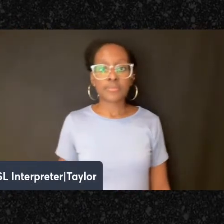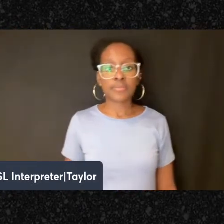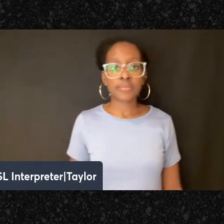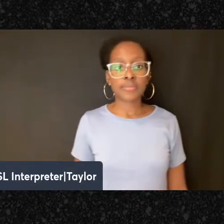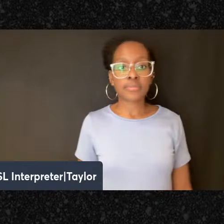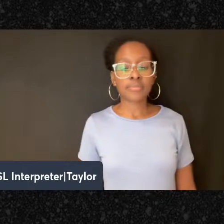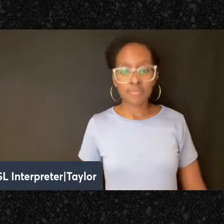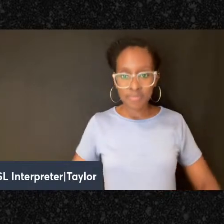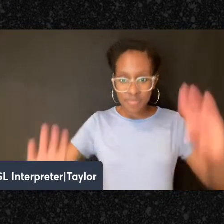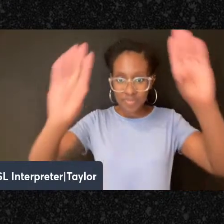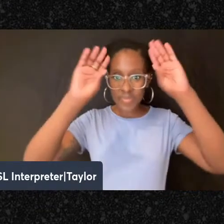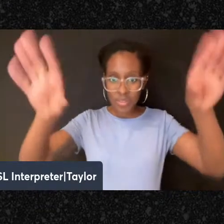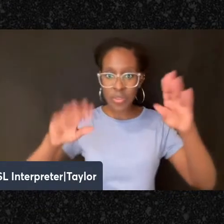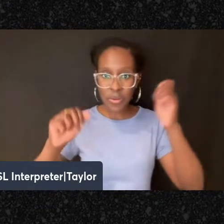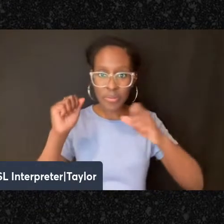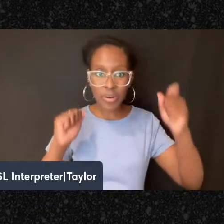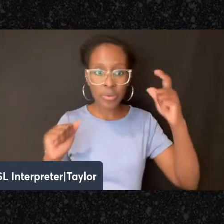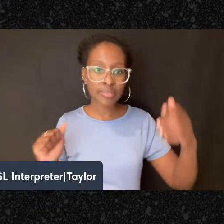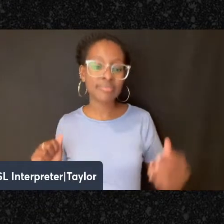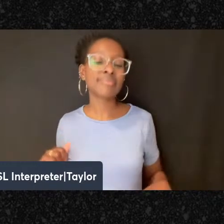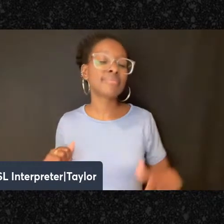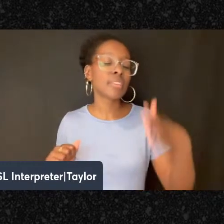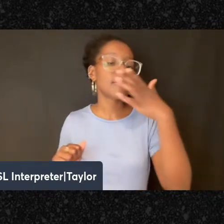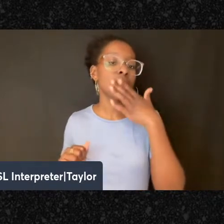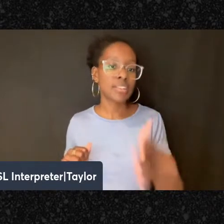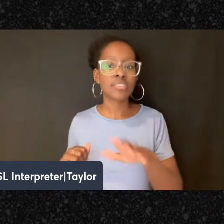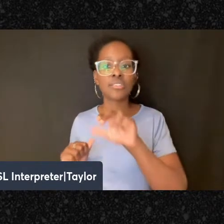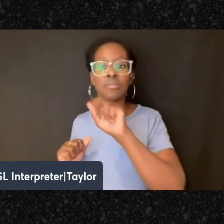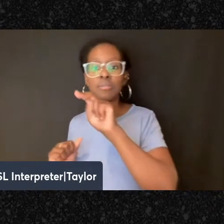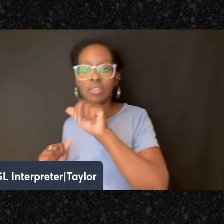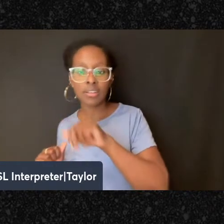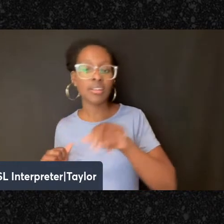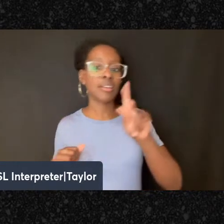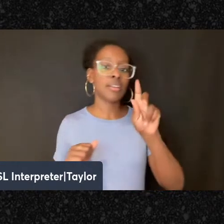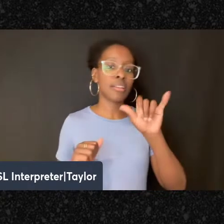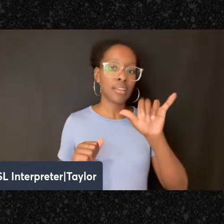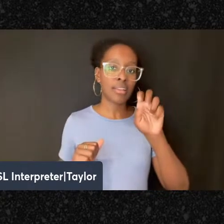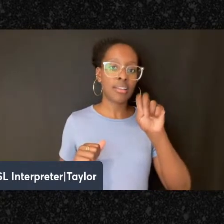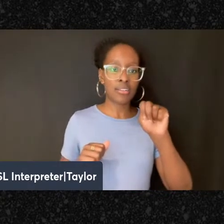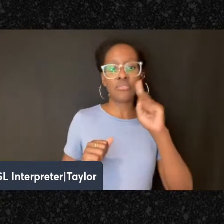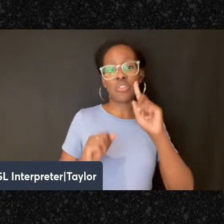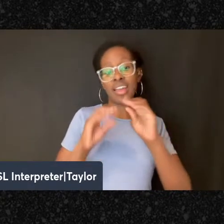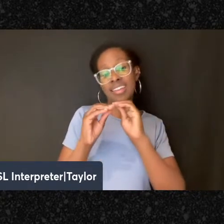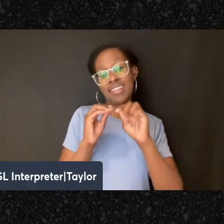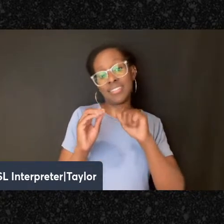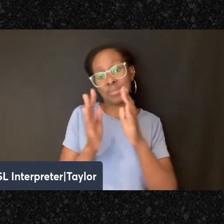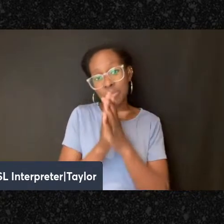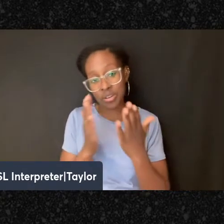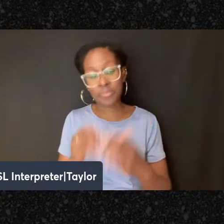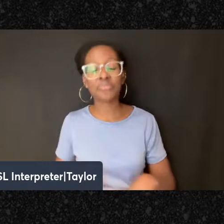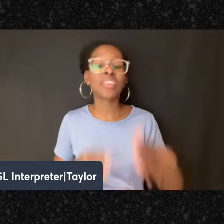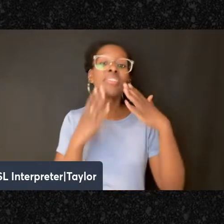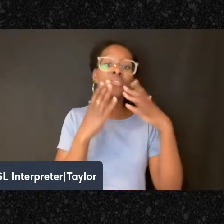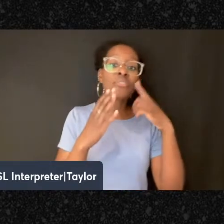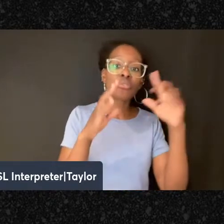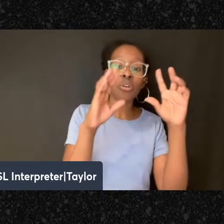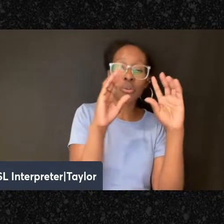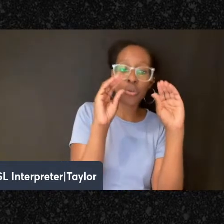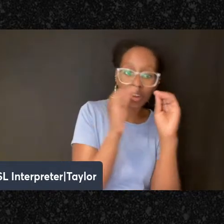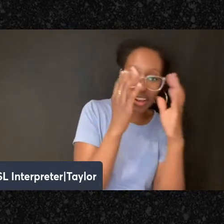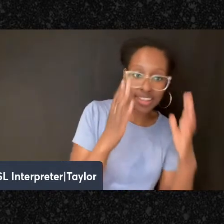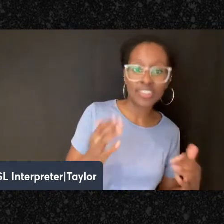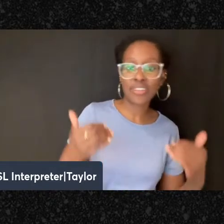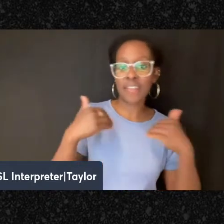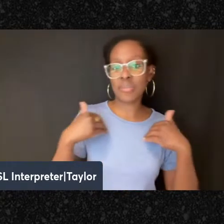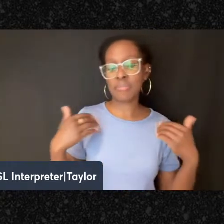Hi, everyone. Thanks to Anna and Kenyon for editing this book and thanks to the organizers for having me.